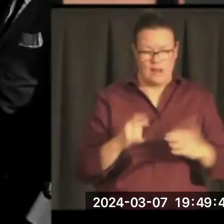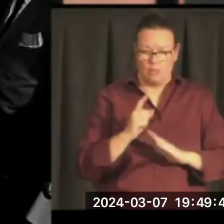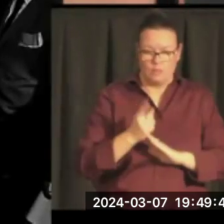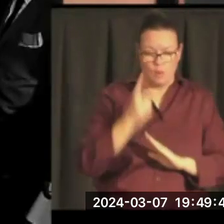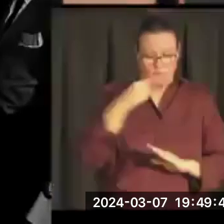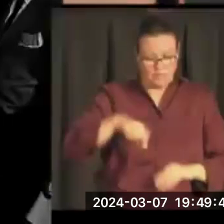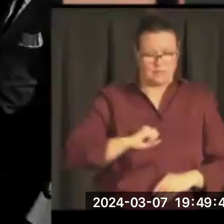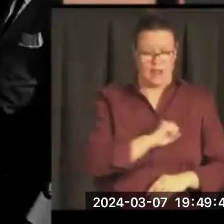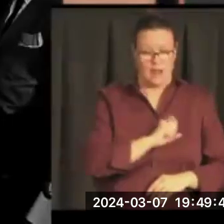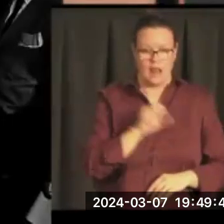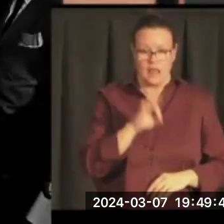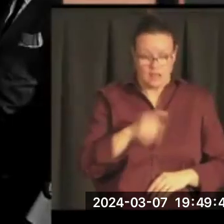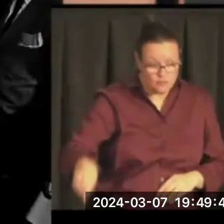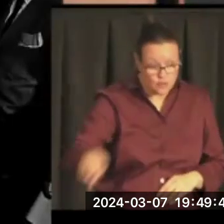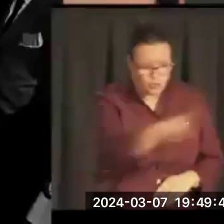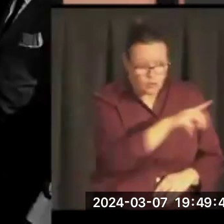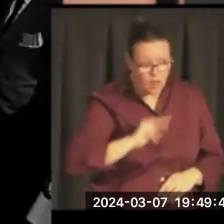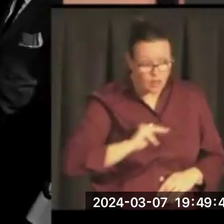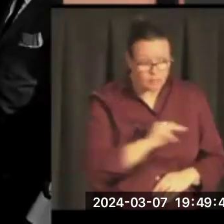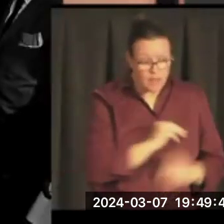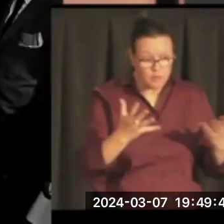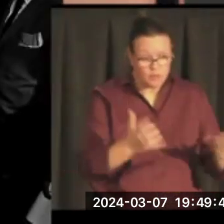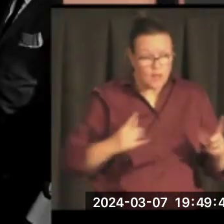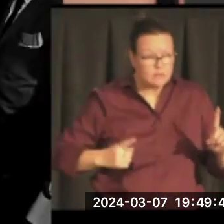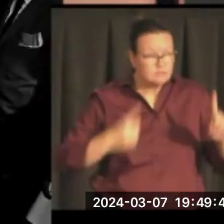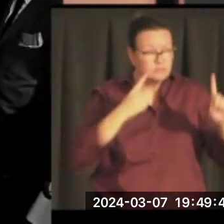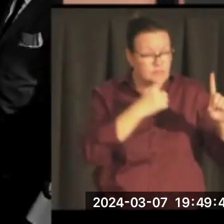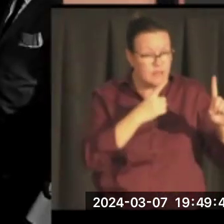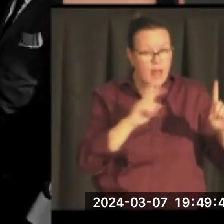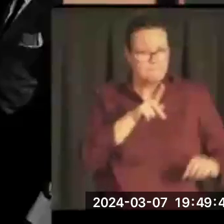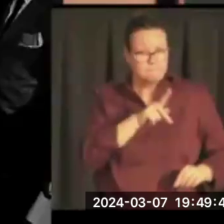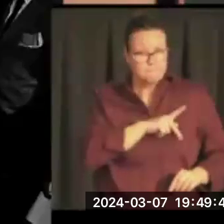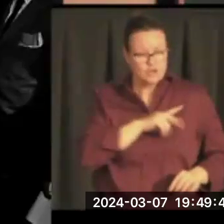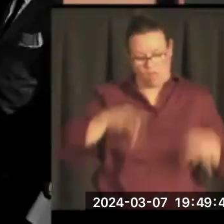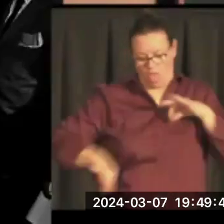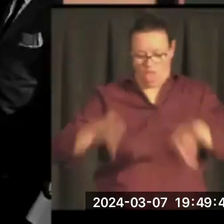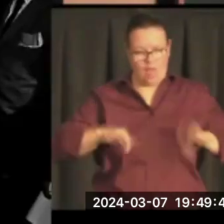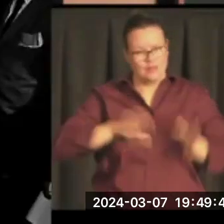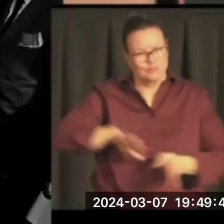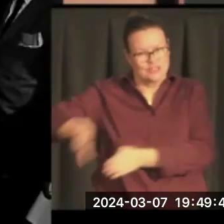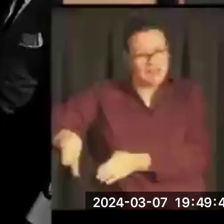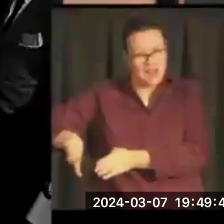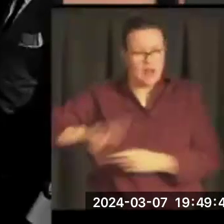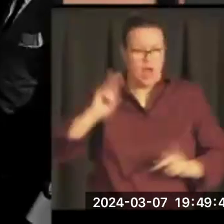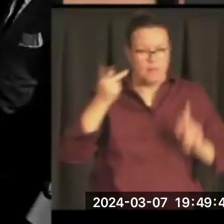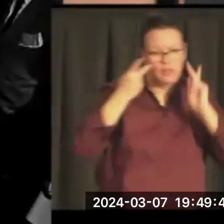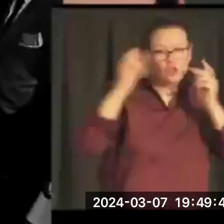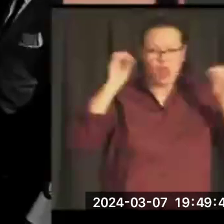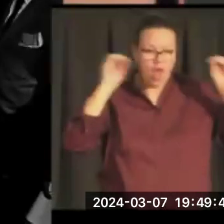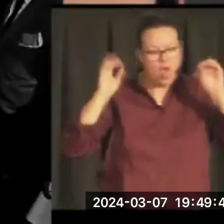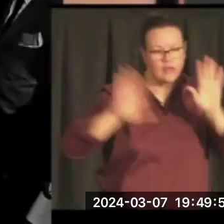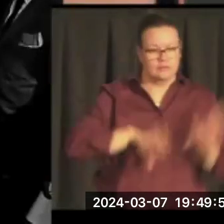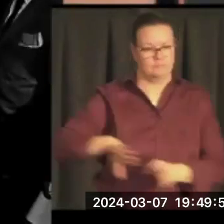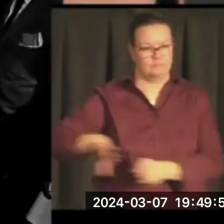If ever the members of this body have needed to strive to put aside personal advantage and partisan political considerations